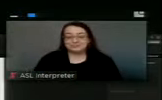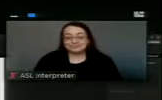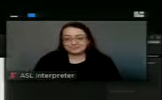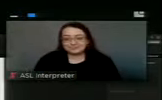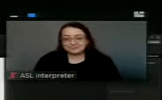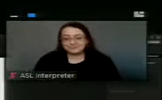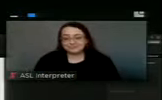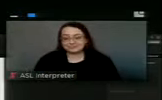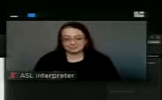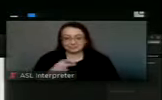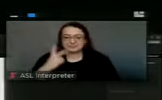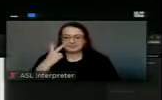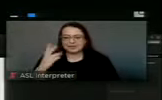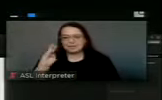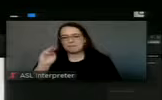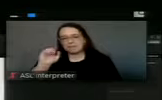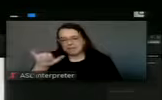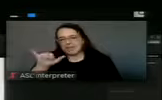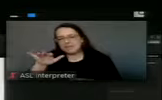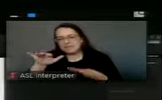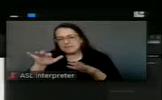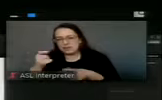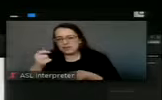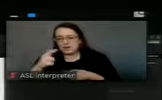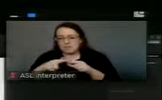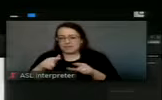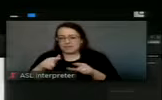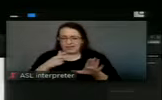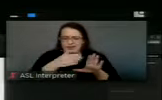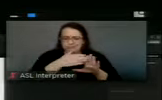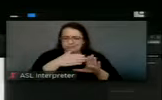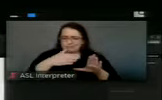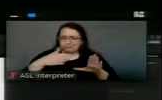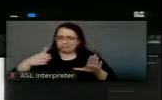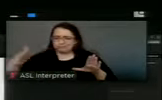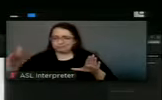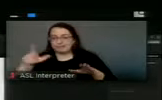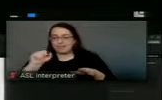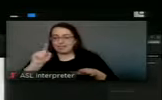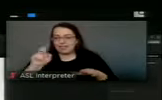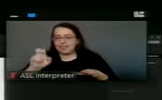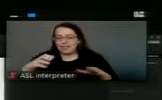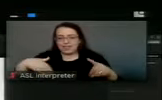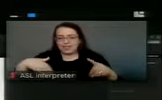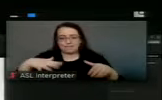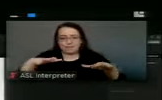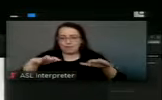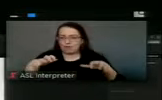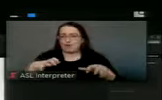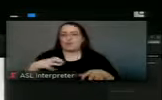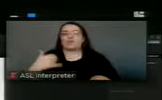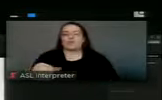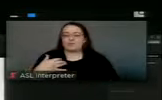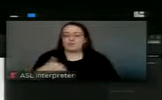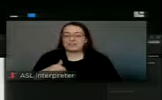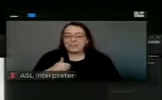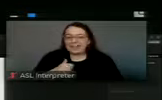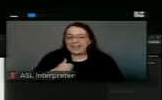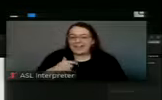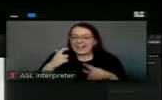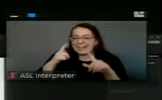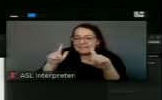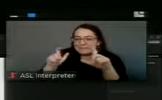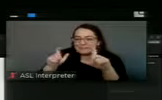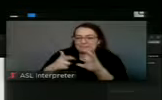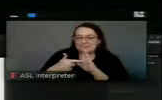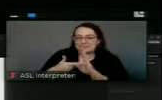I've seen, you know, up in the bay, it's frozen a little bit, but not out across the lake like that. was just amazing. Yeah, I snapped a picture just so I could